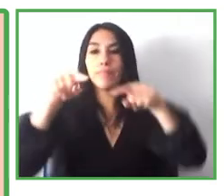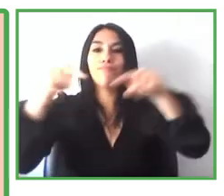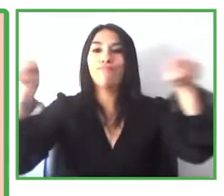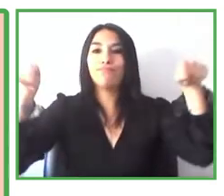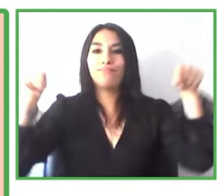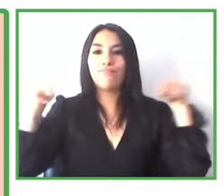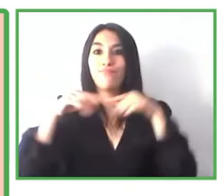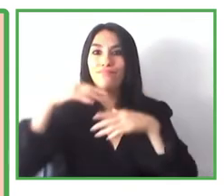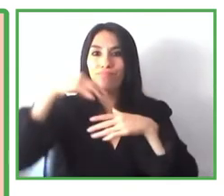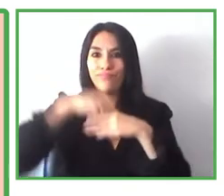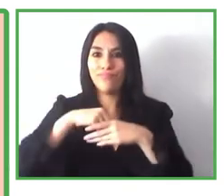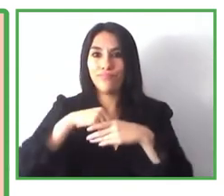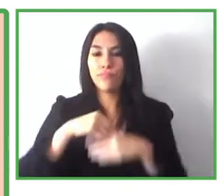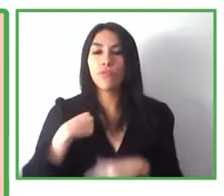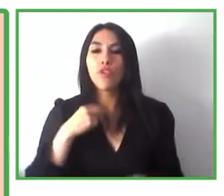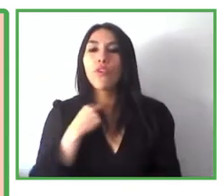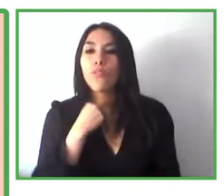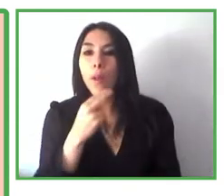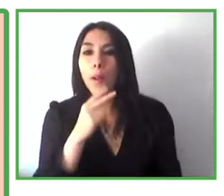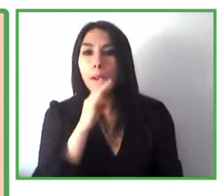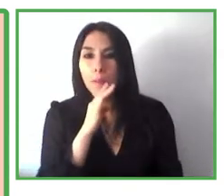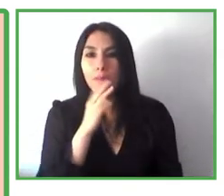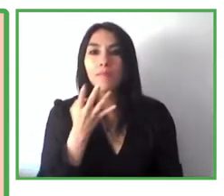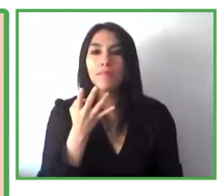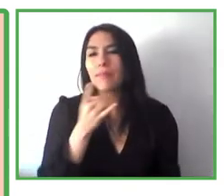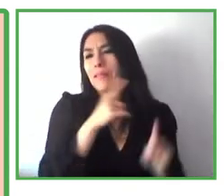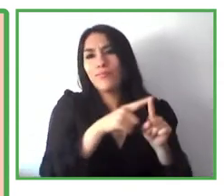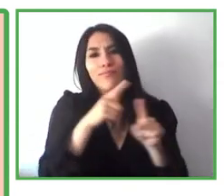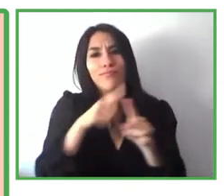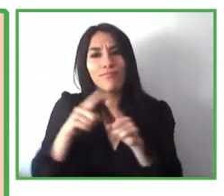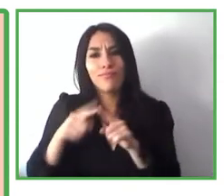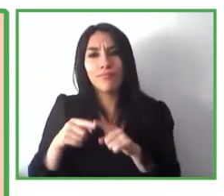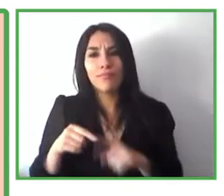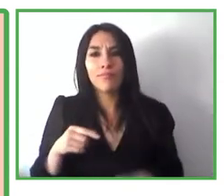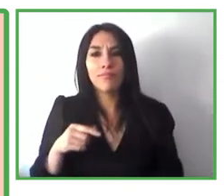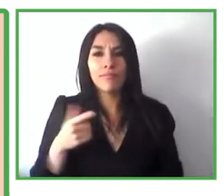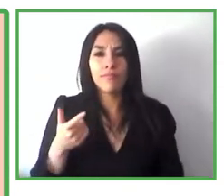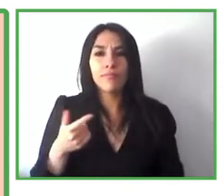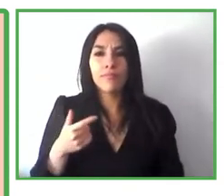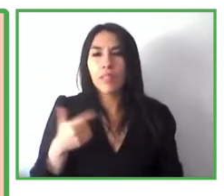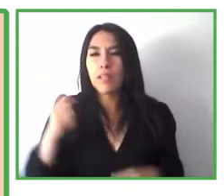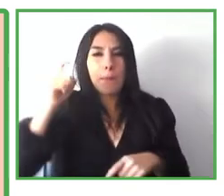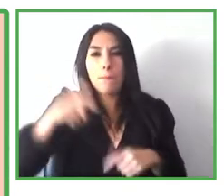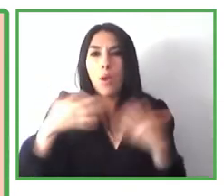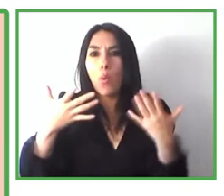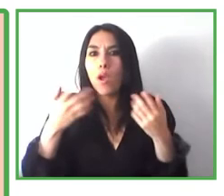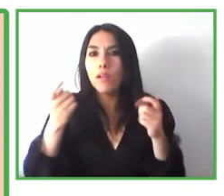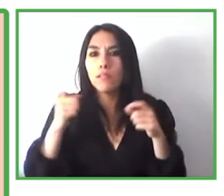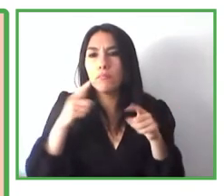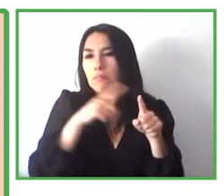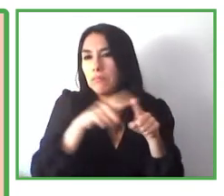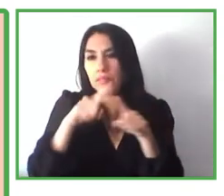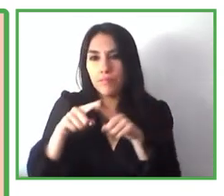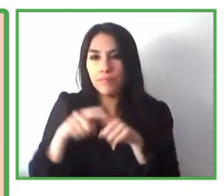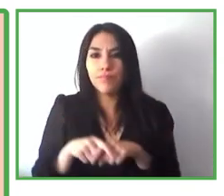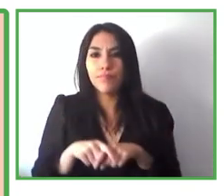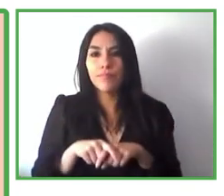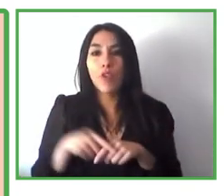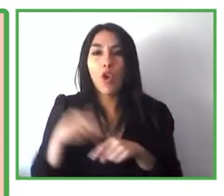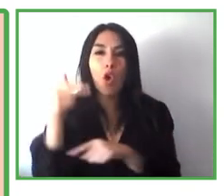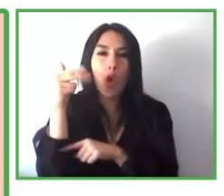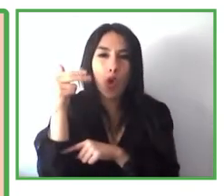room, different voices of the sector in order to identify ourselves with the needs of the different types of customers of the hotels, mainly